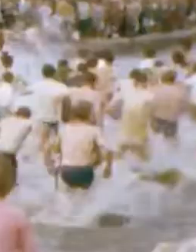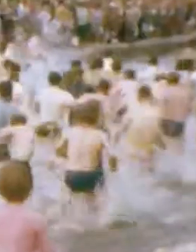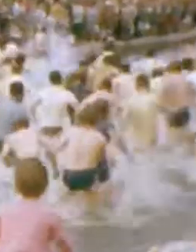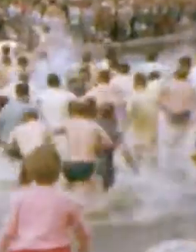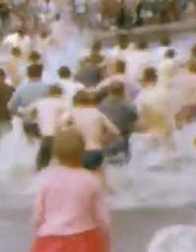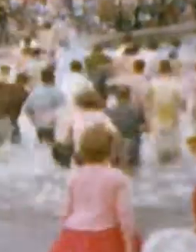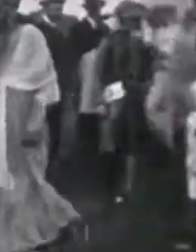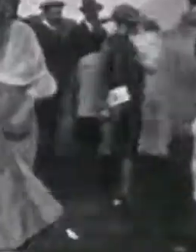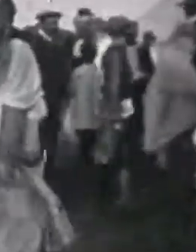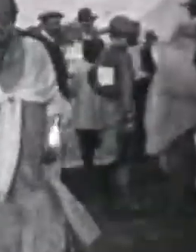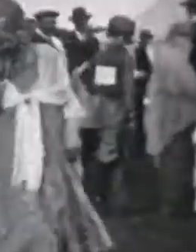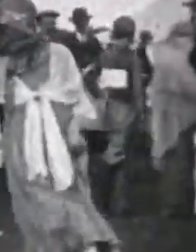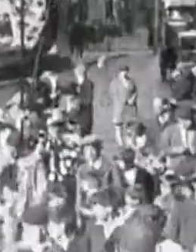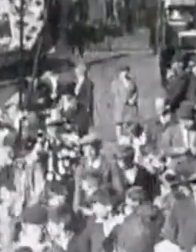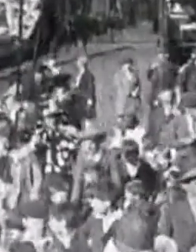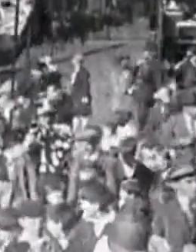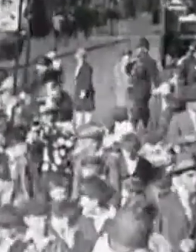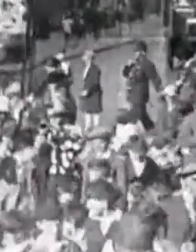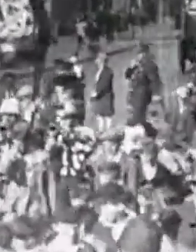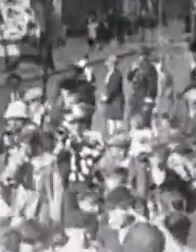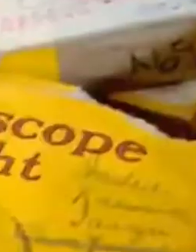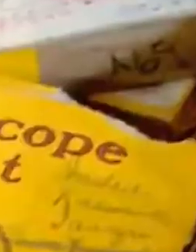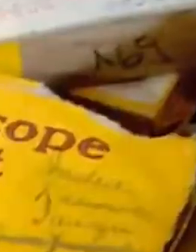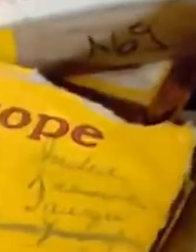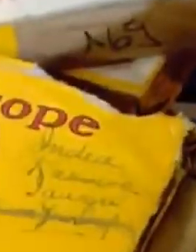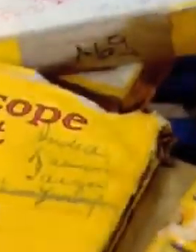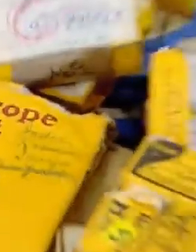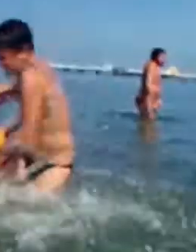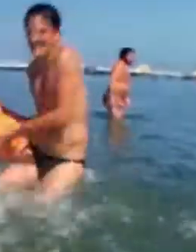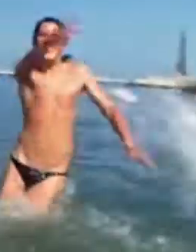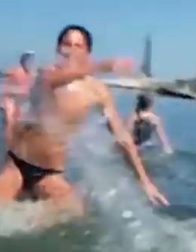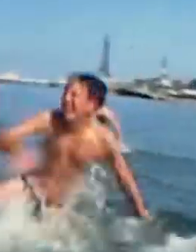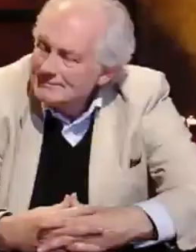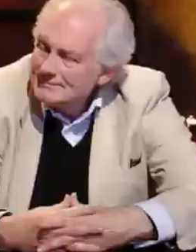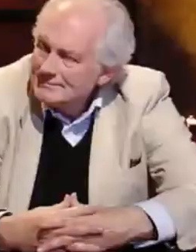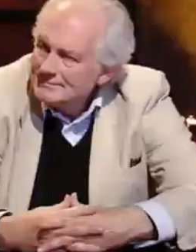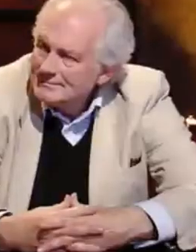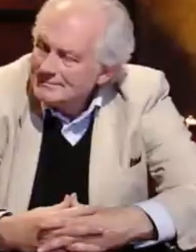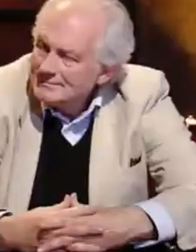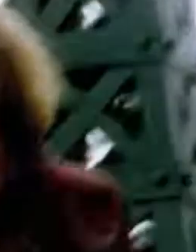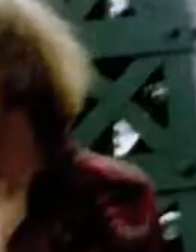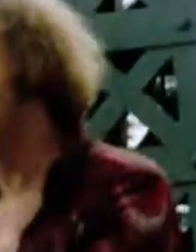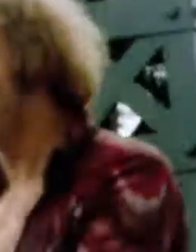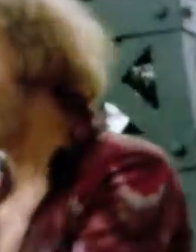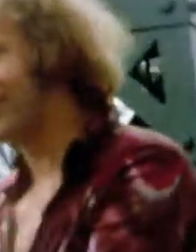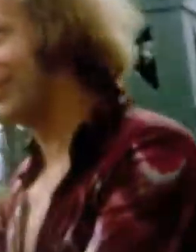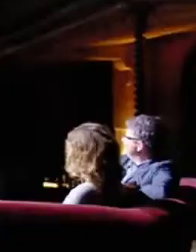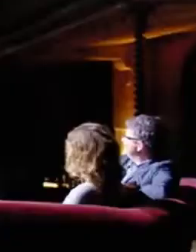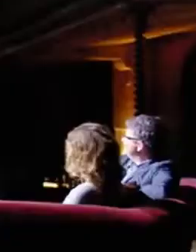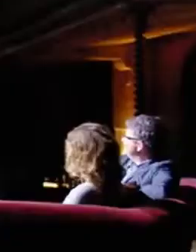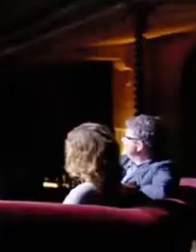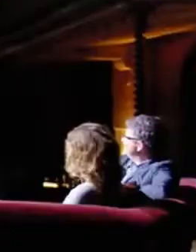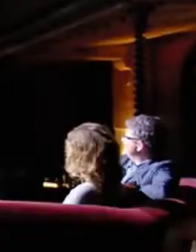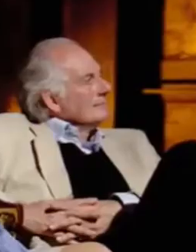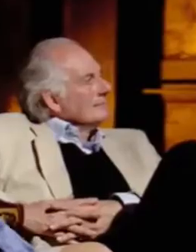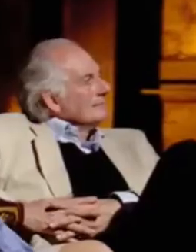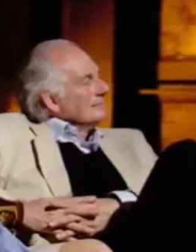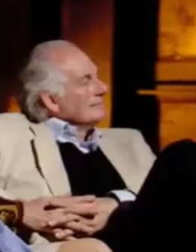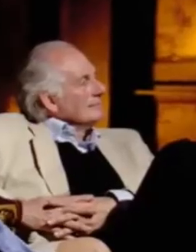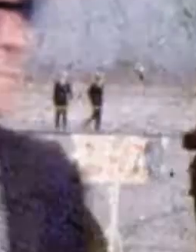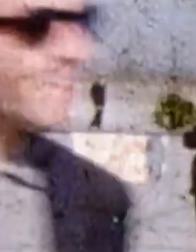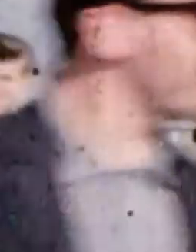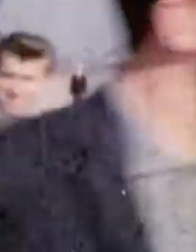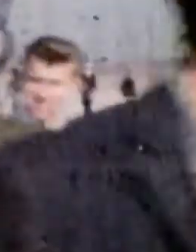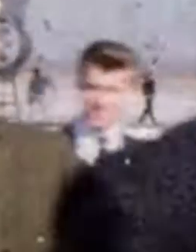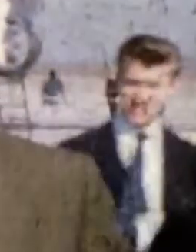really like. It's like looking through a keyhole in the past. This is about social history. BBC2 unearths the hidden